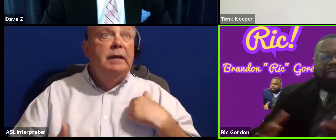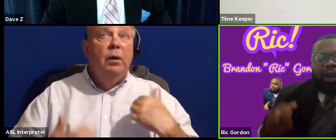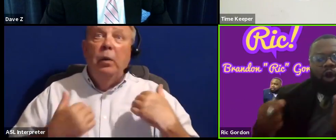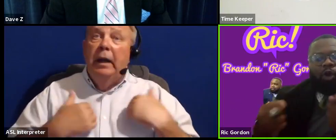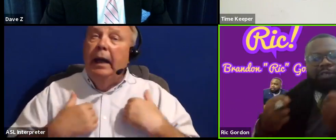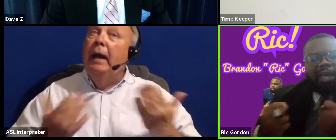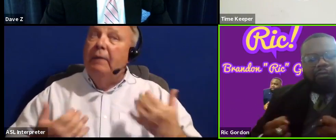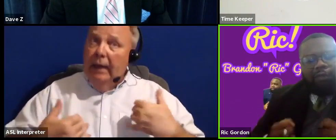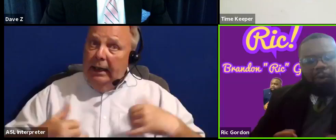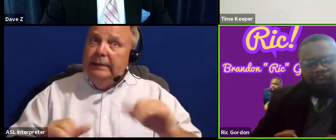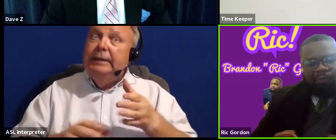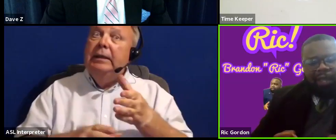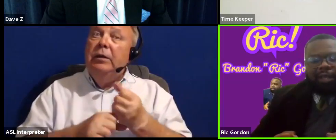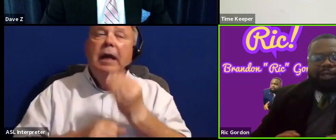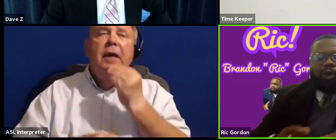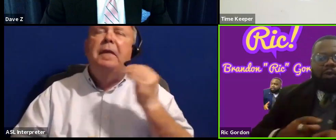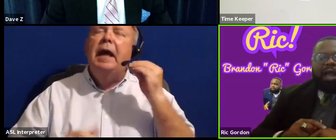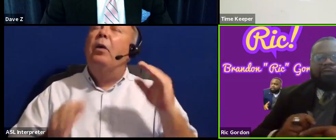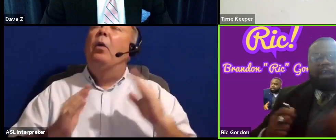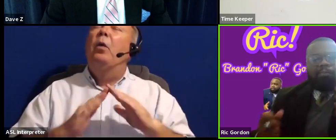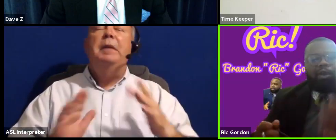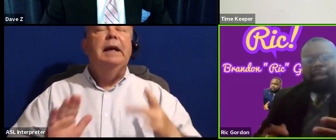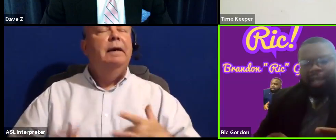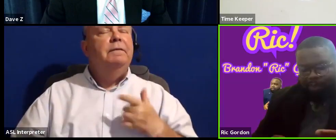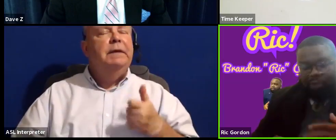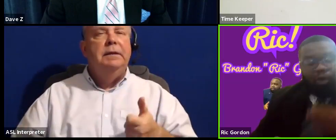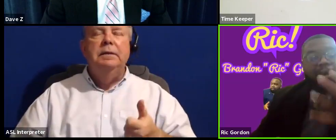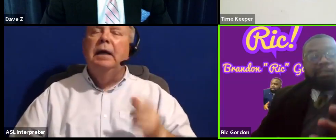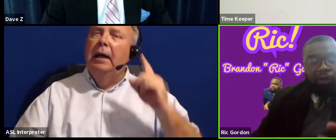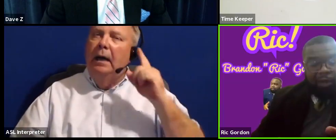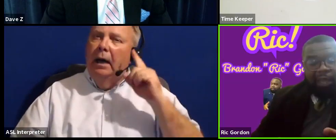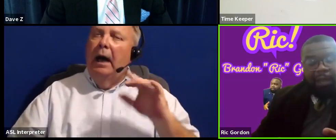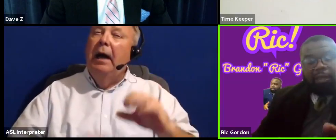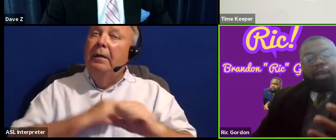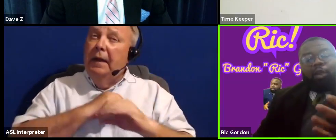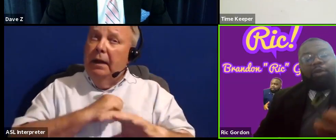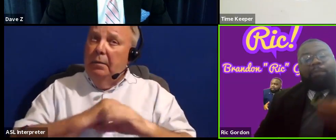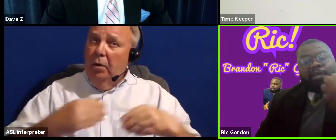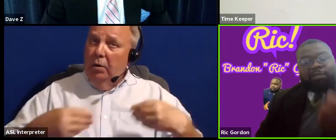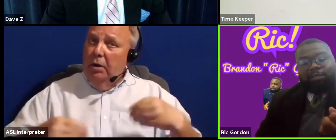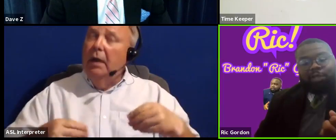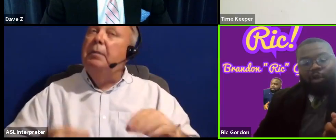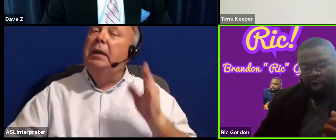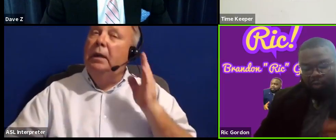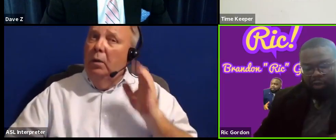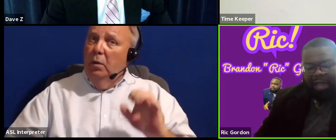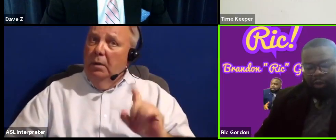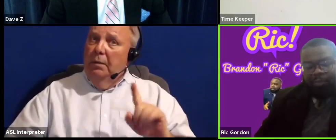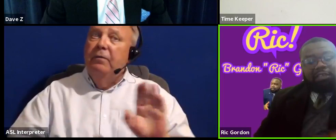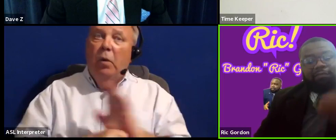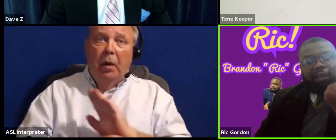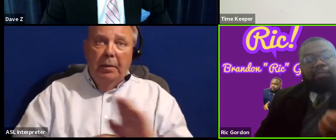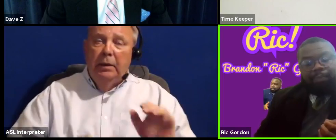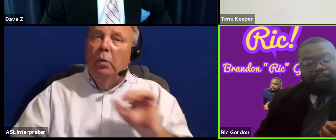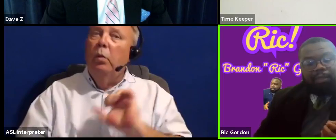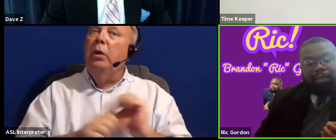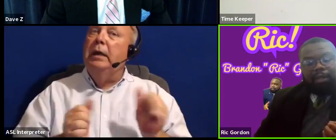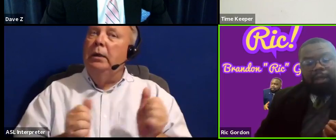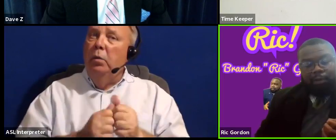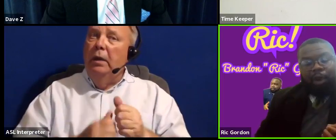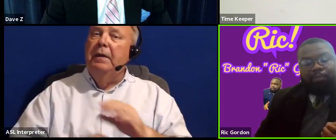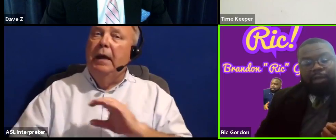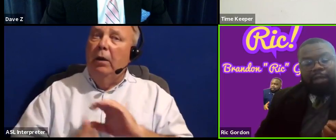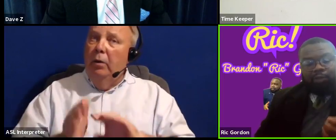and still get that hometown feel. So I think a marketing campaign, robust marketing campaign, along with our businesses, working with our business development